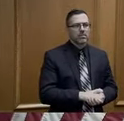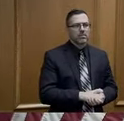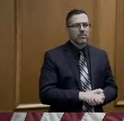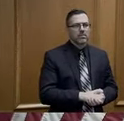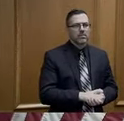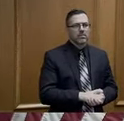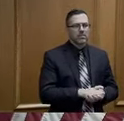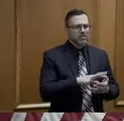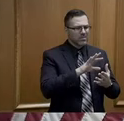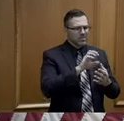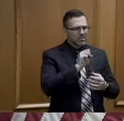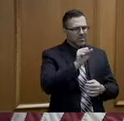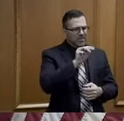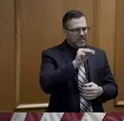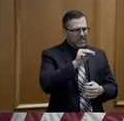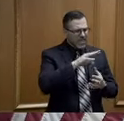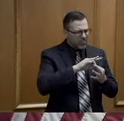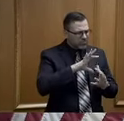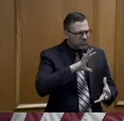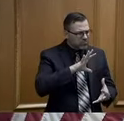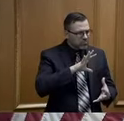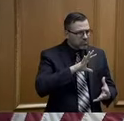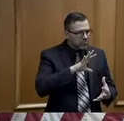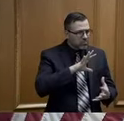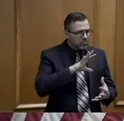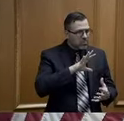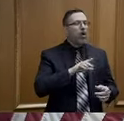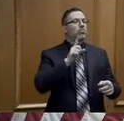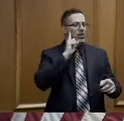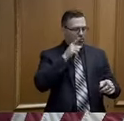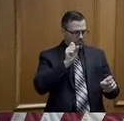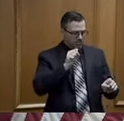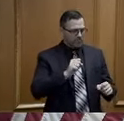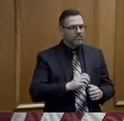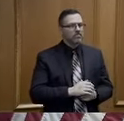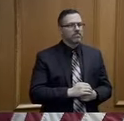Okay, lost you, Sam. Can you hear me now? Yes, sir.